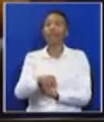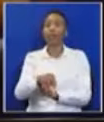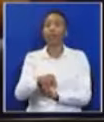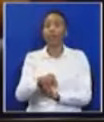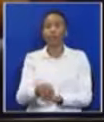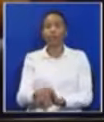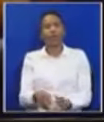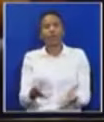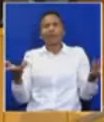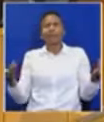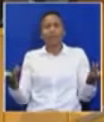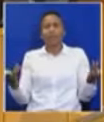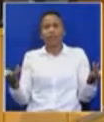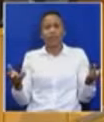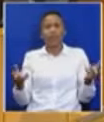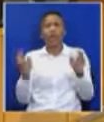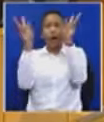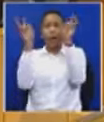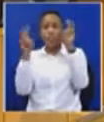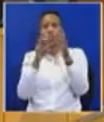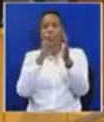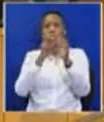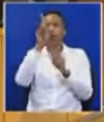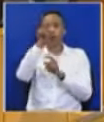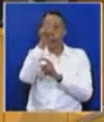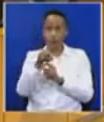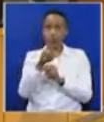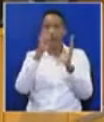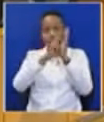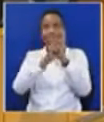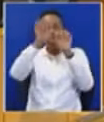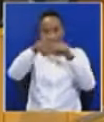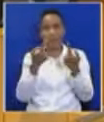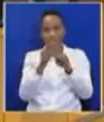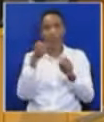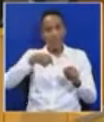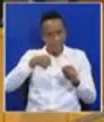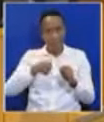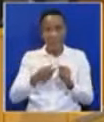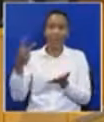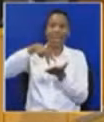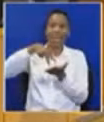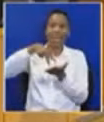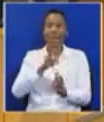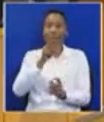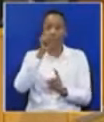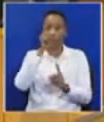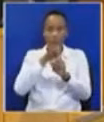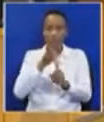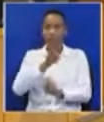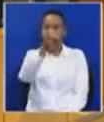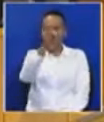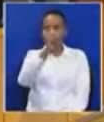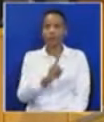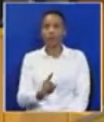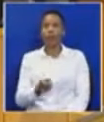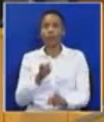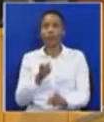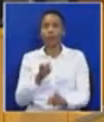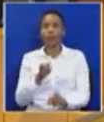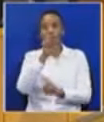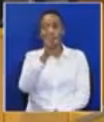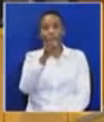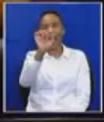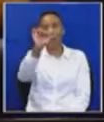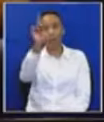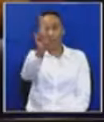wrong rule. Yes, I quoted the wrong rule, but I'm rising on a point of order on you as a chair. So what is a point of order now? The point